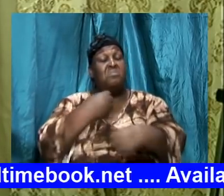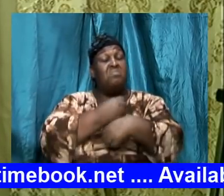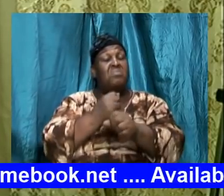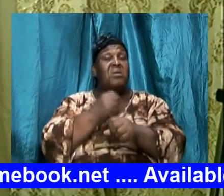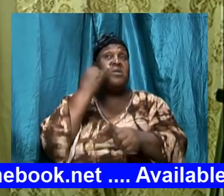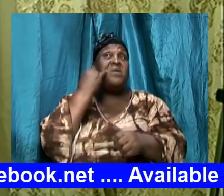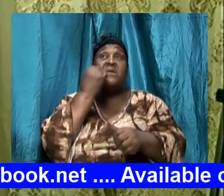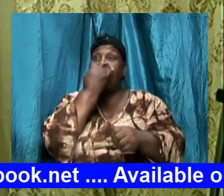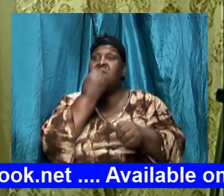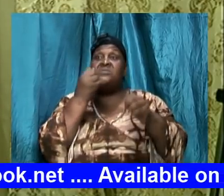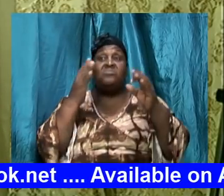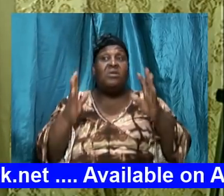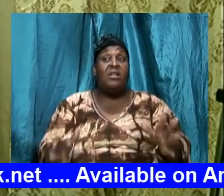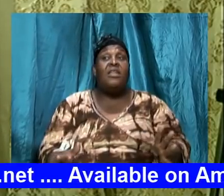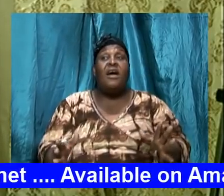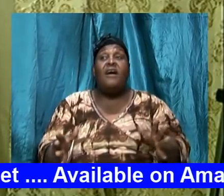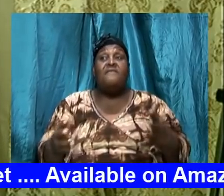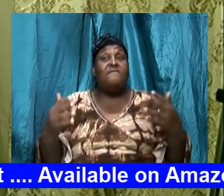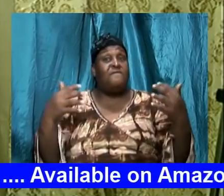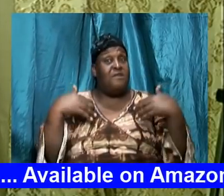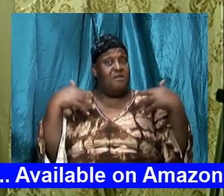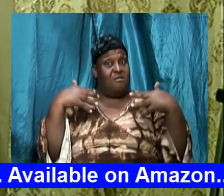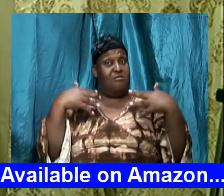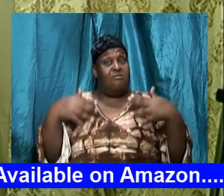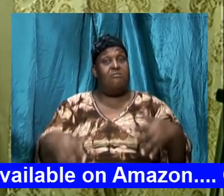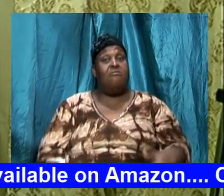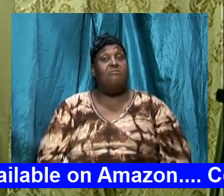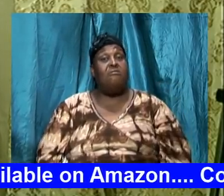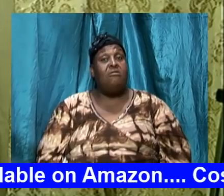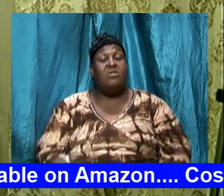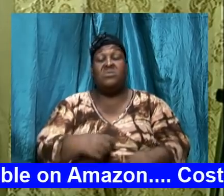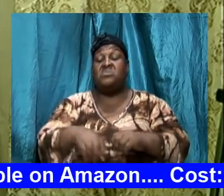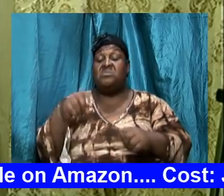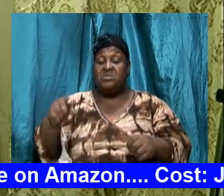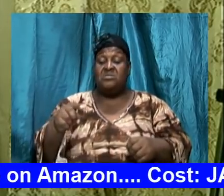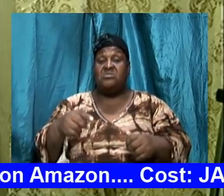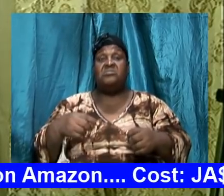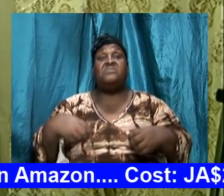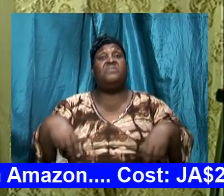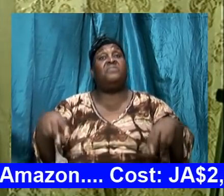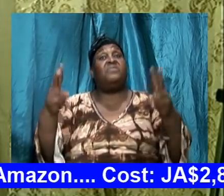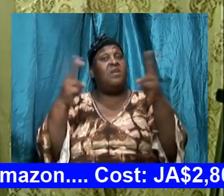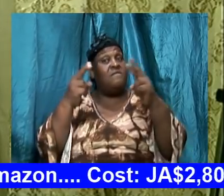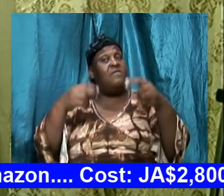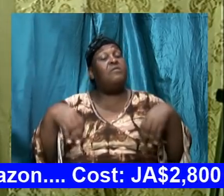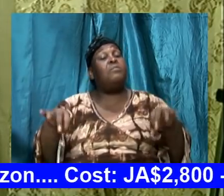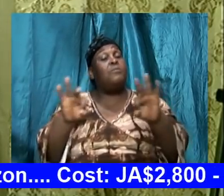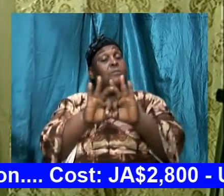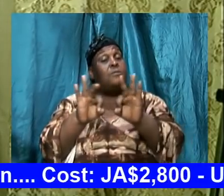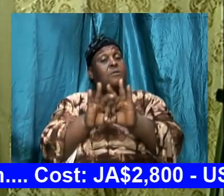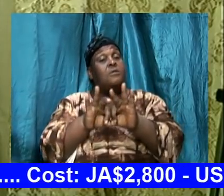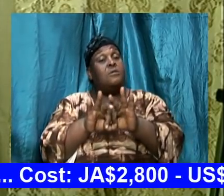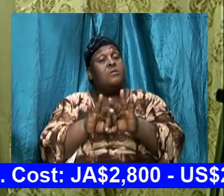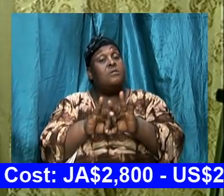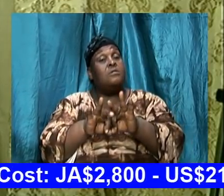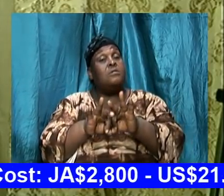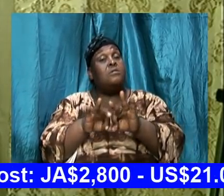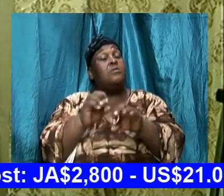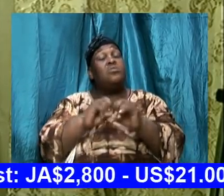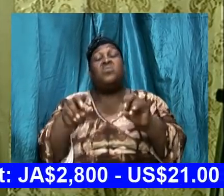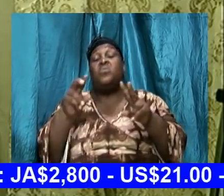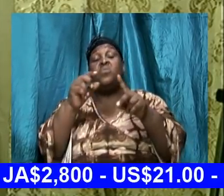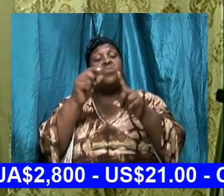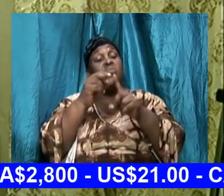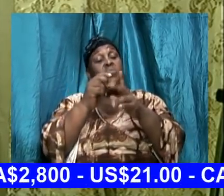and this is extremely important that you know if we don't read the